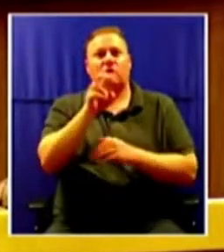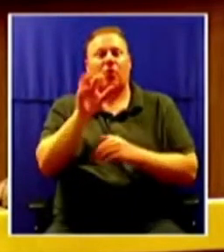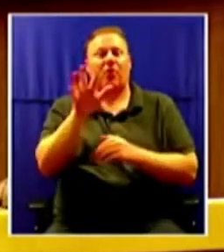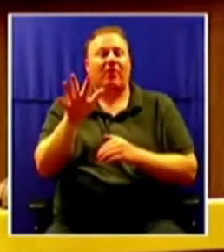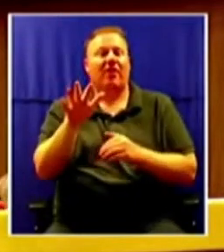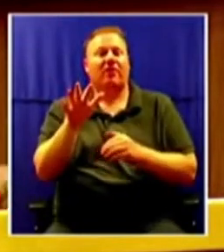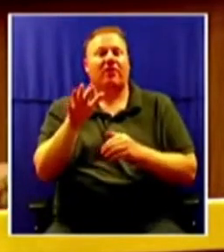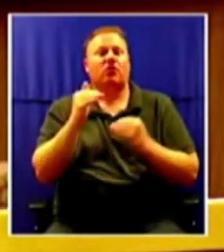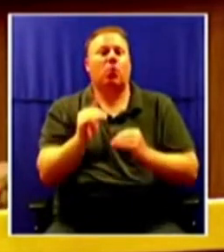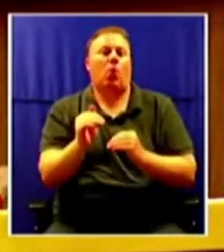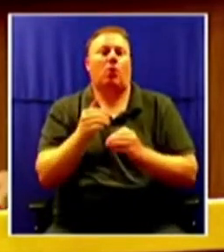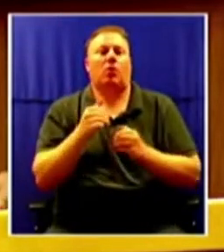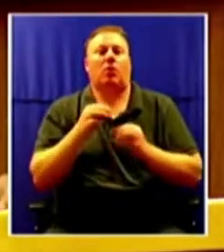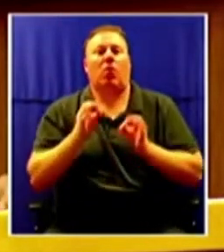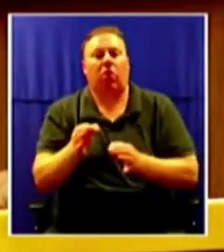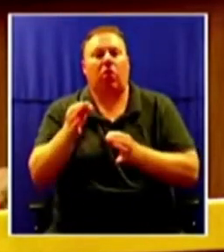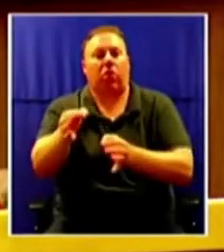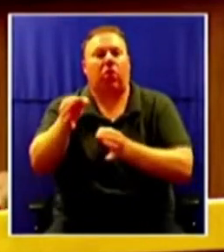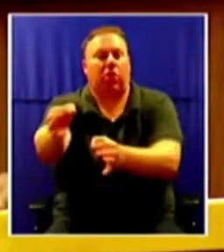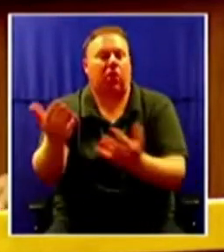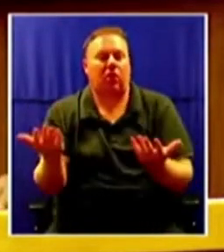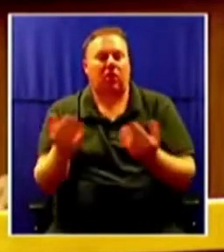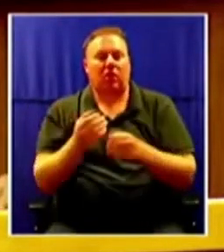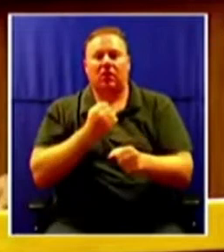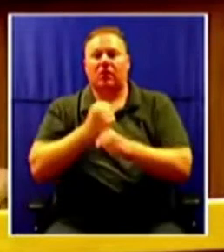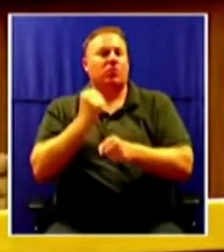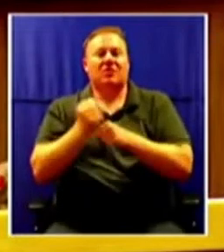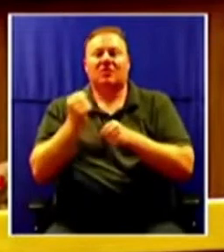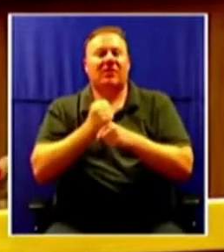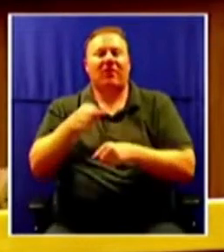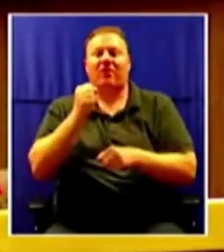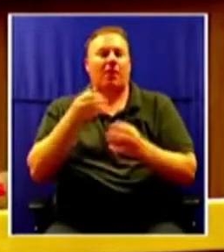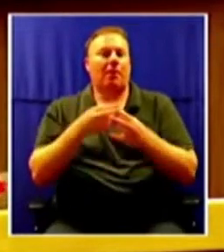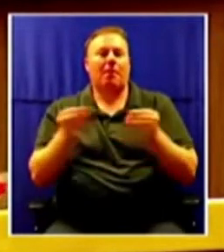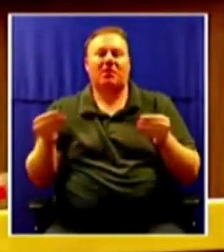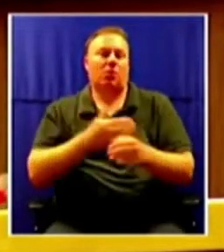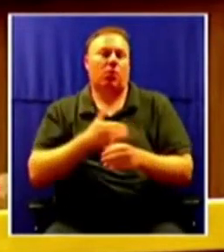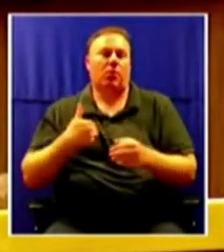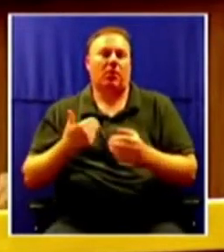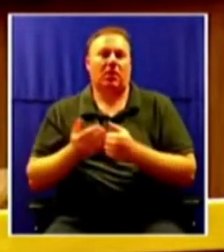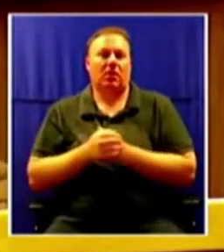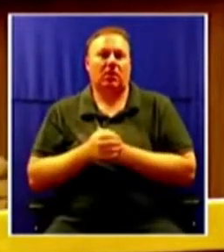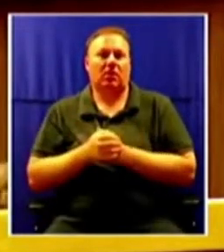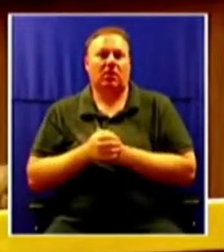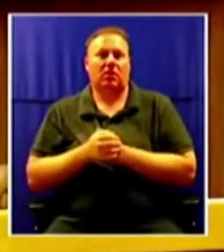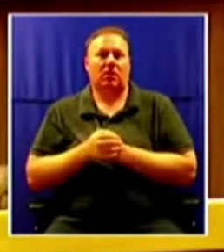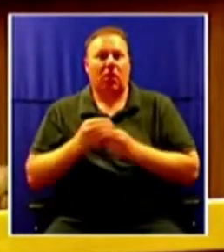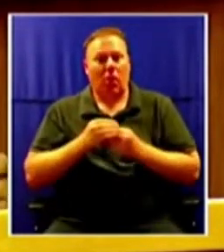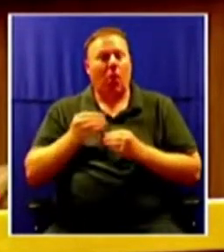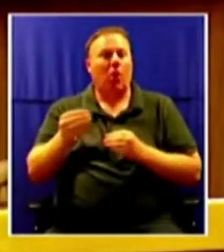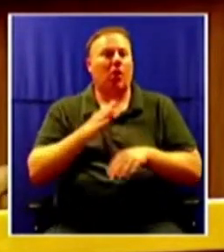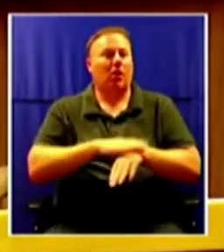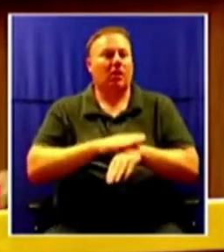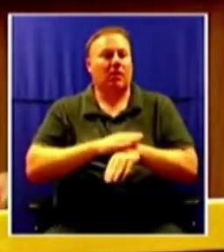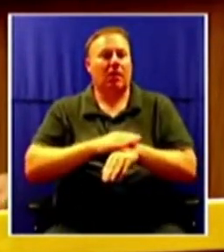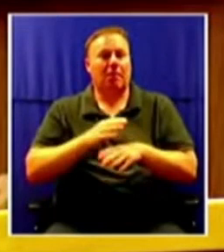At this pace, it will take us forever as a country to find our missing women. The long Amakosa Zana remains missing. There are higher chances